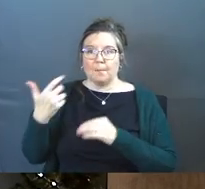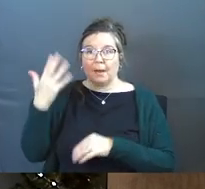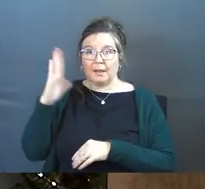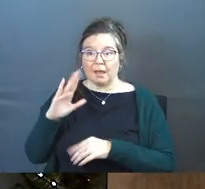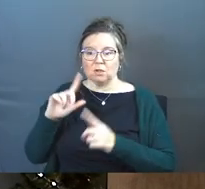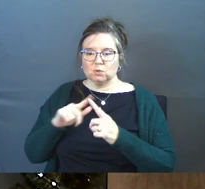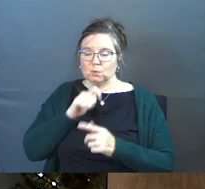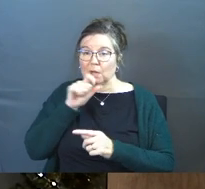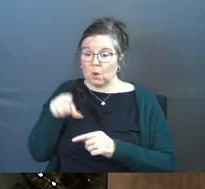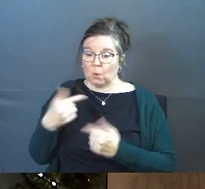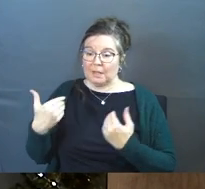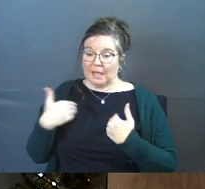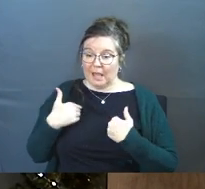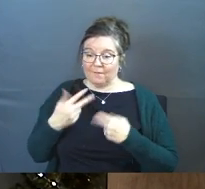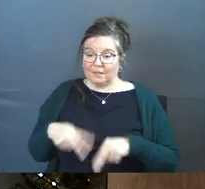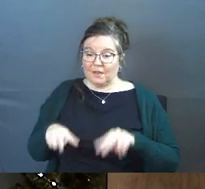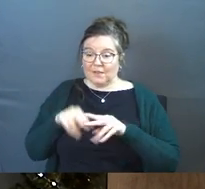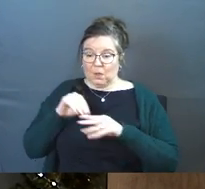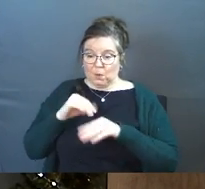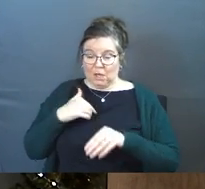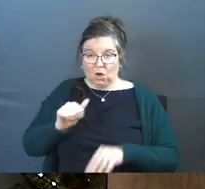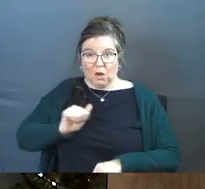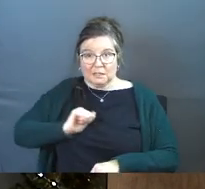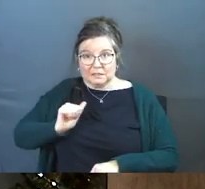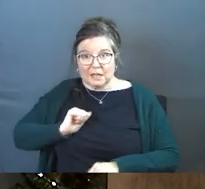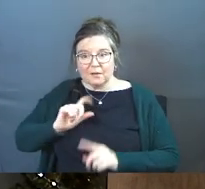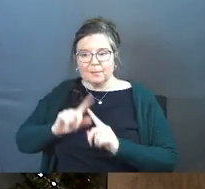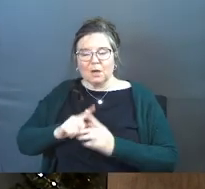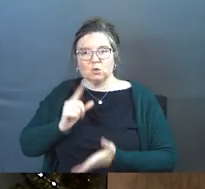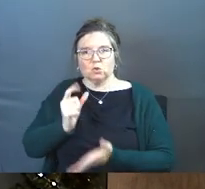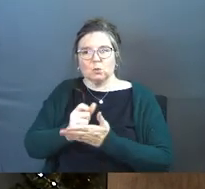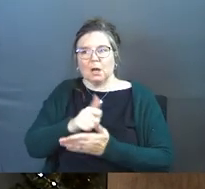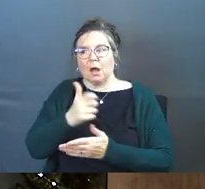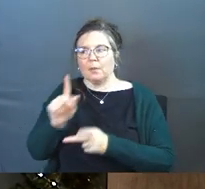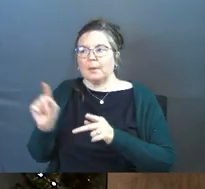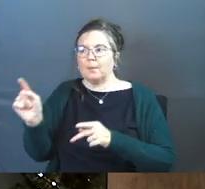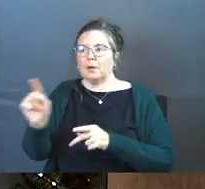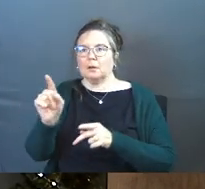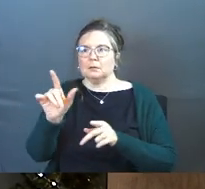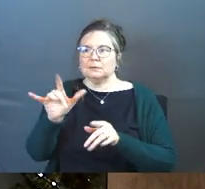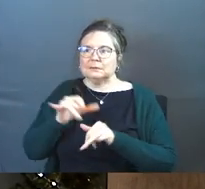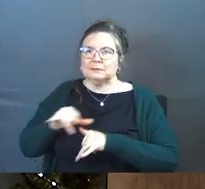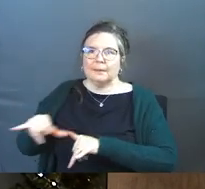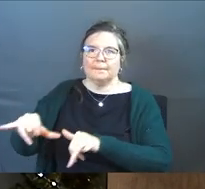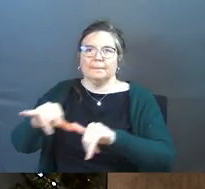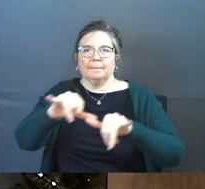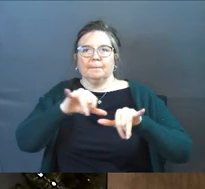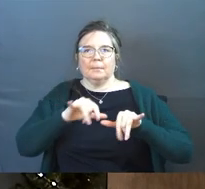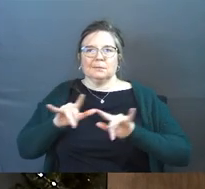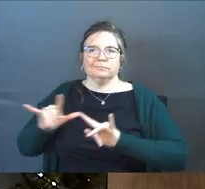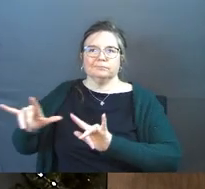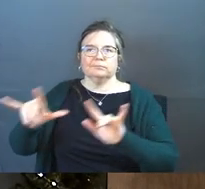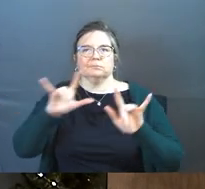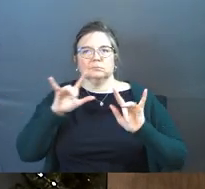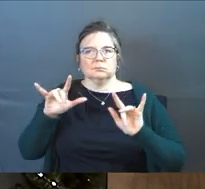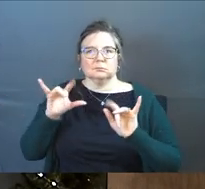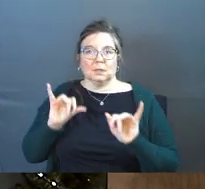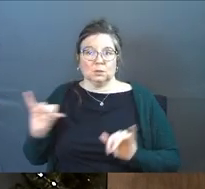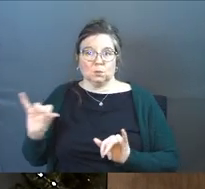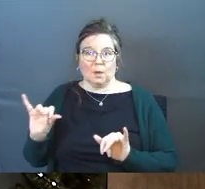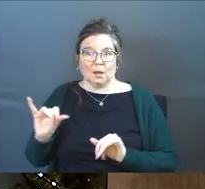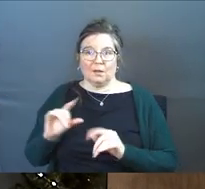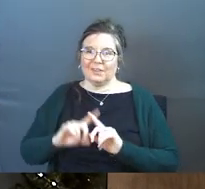God to not only have the value in ourselves, but to treat other people as image bearers as well.